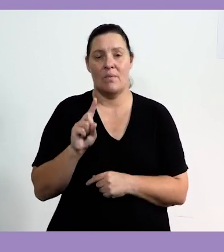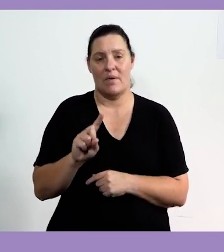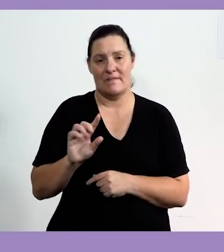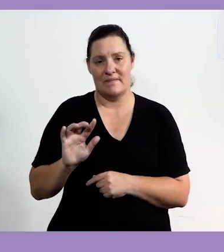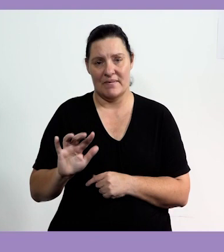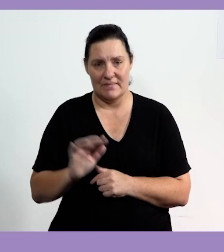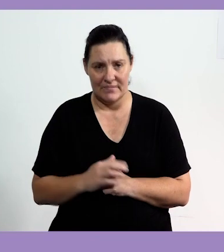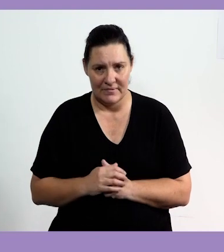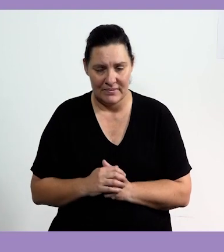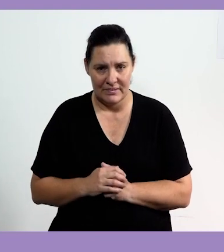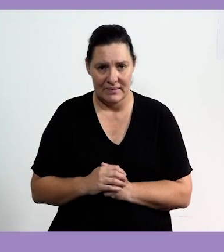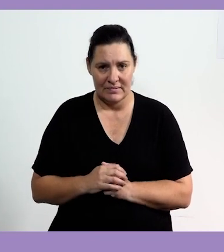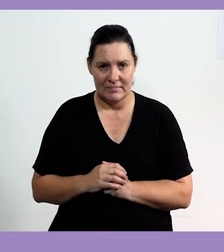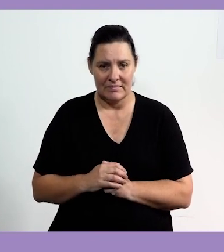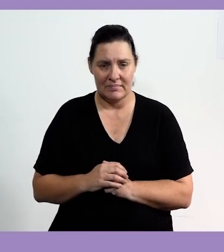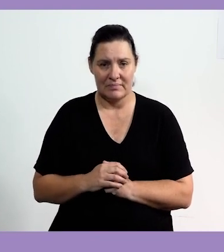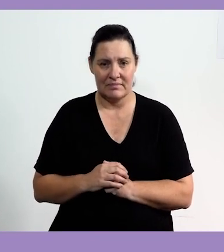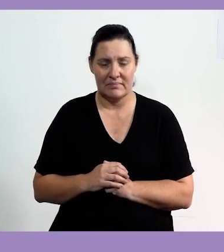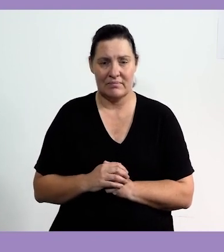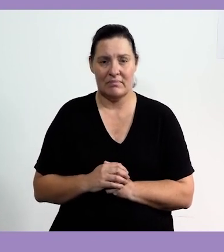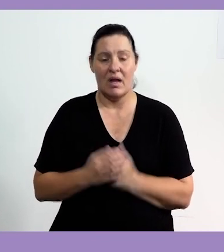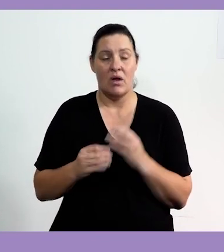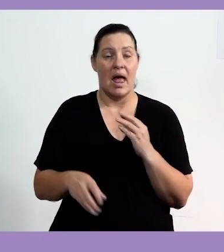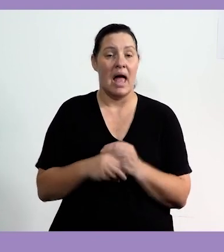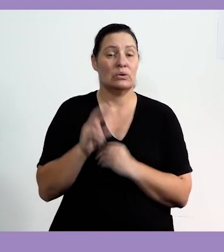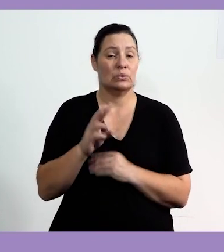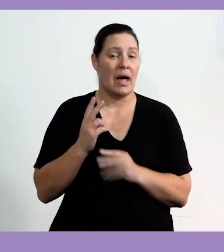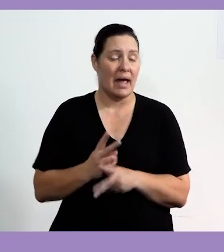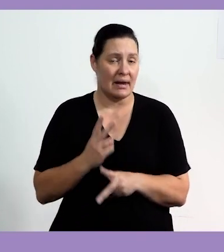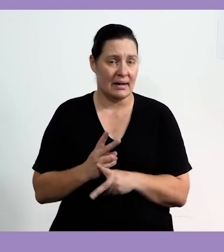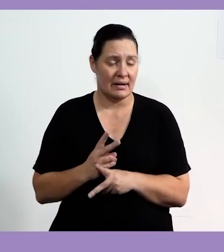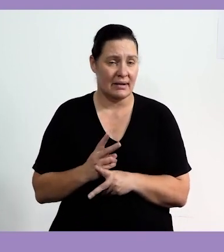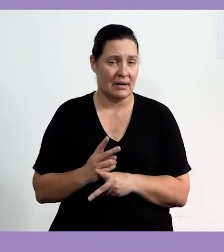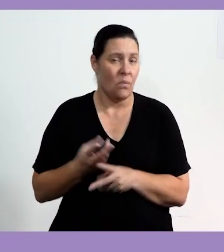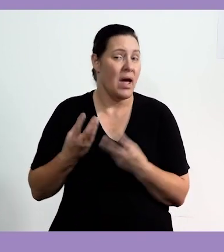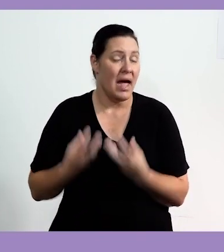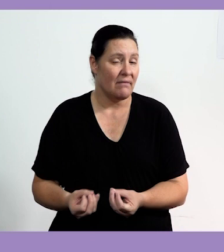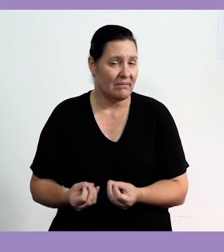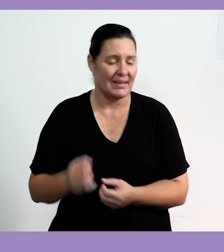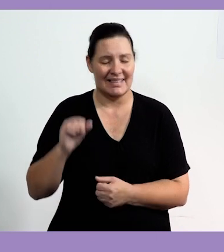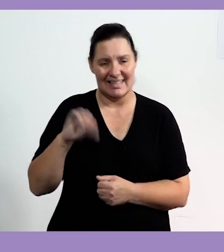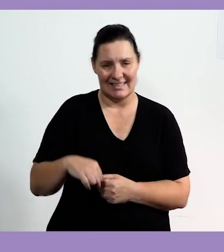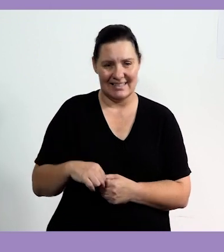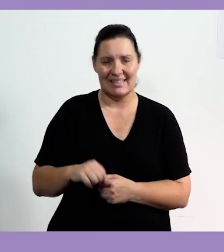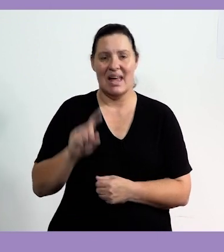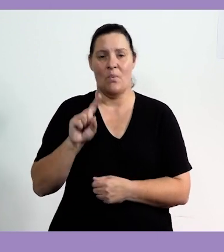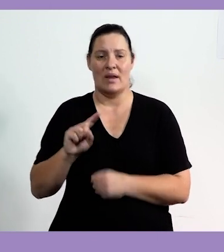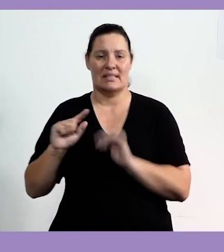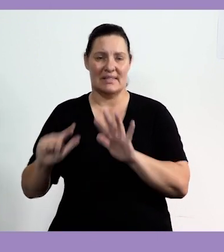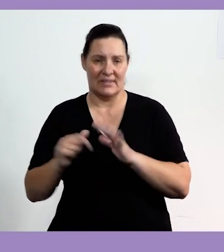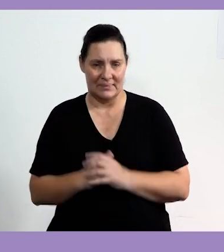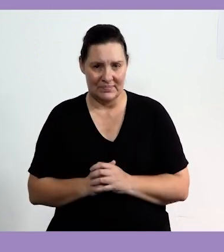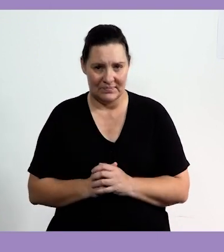That is 15. Let's add 2 again. Let's what do we have? Yes,